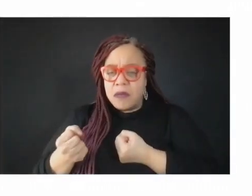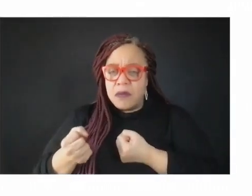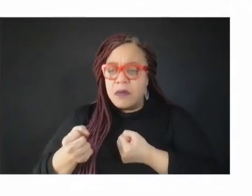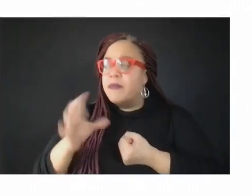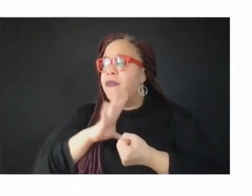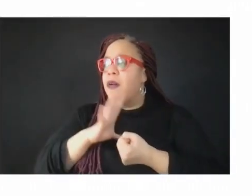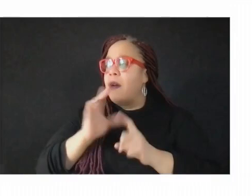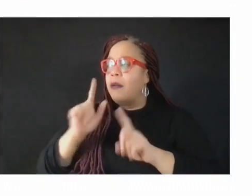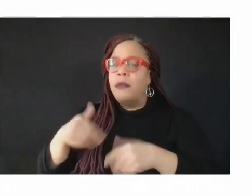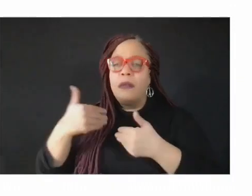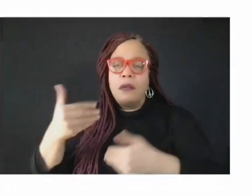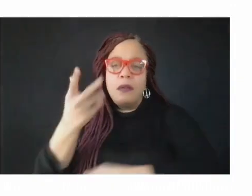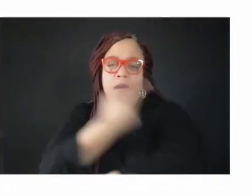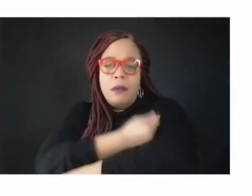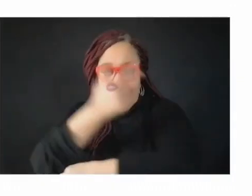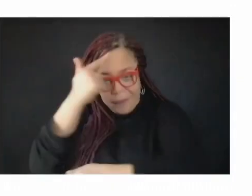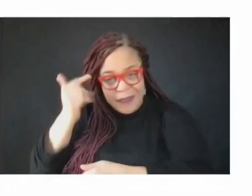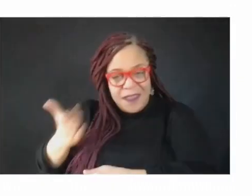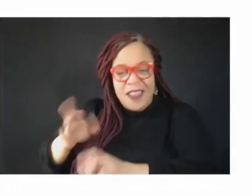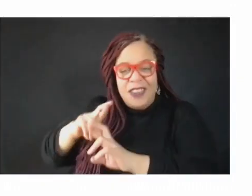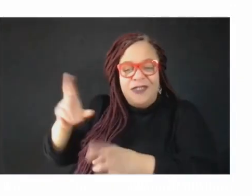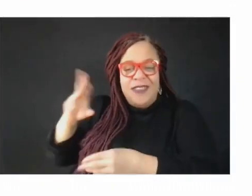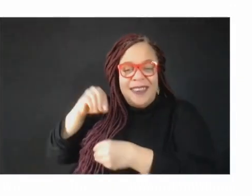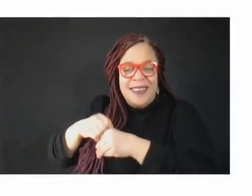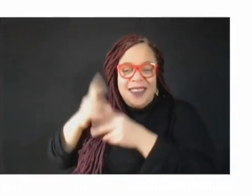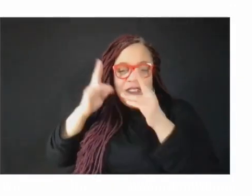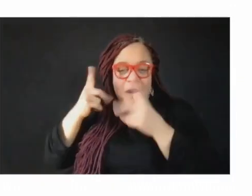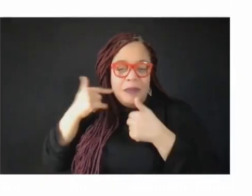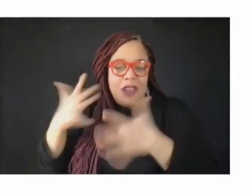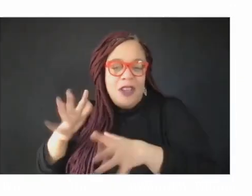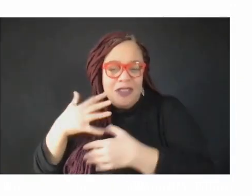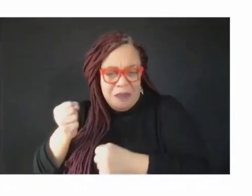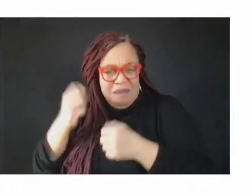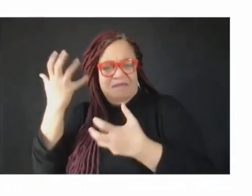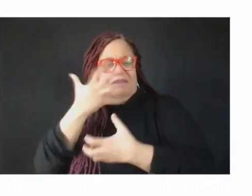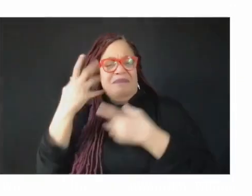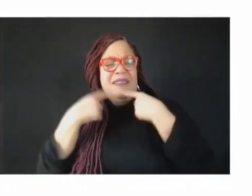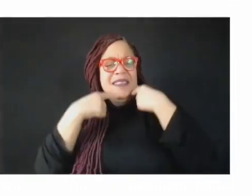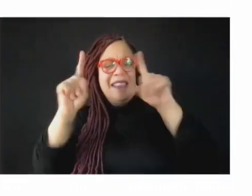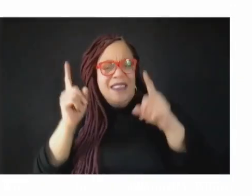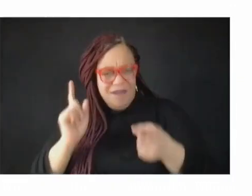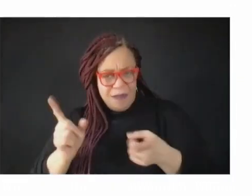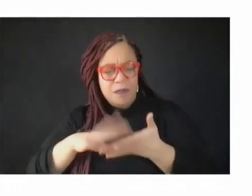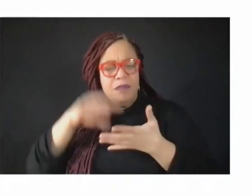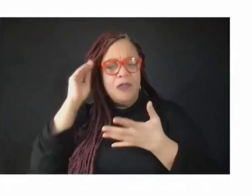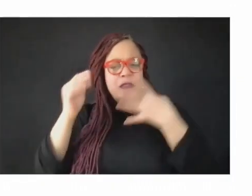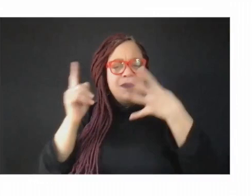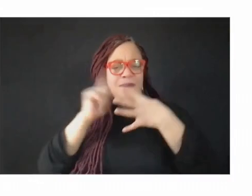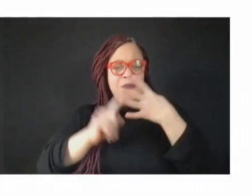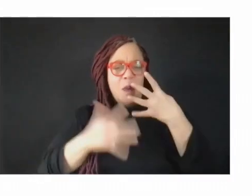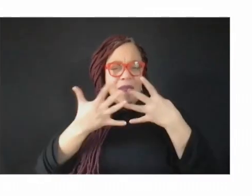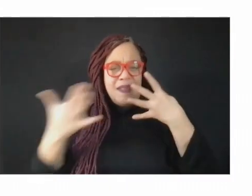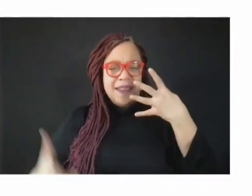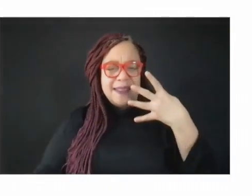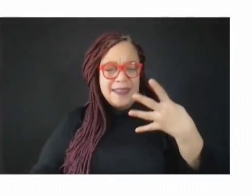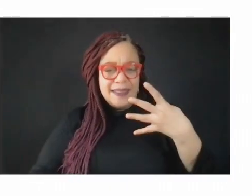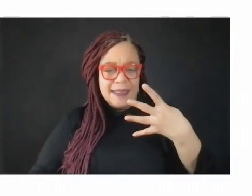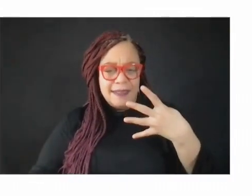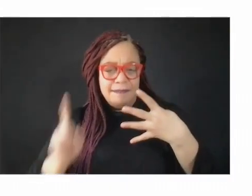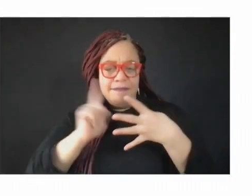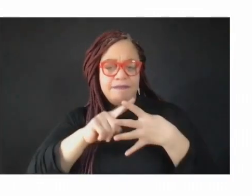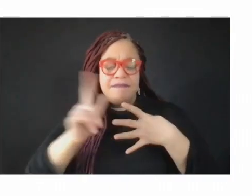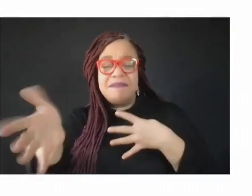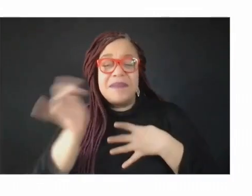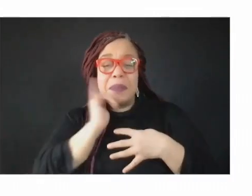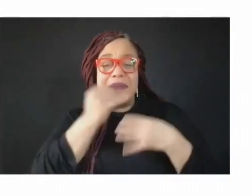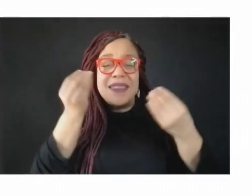years, I come away with four truths. Number one, disinformation and misinformation is real. It's